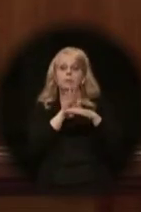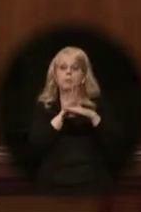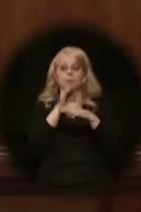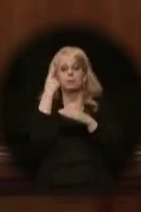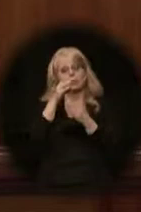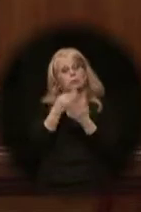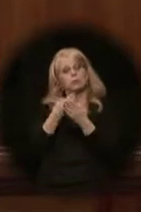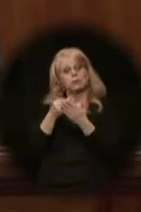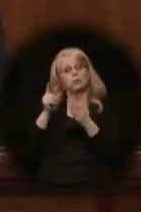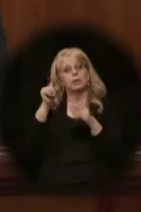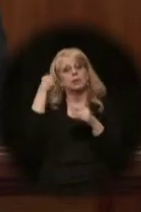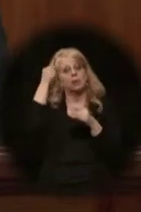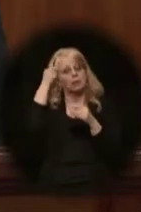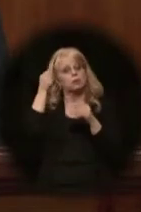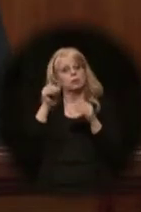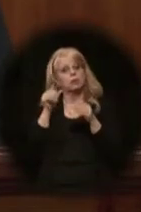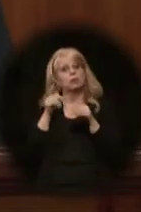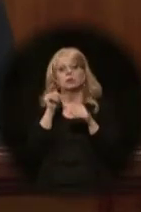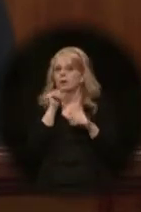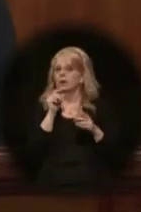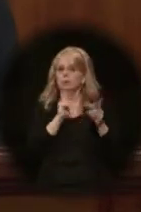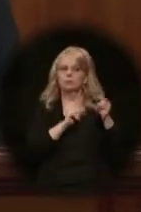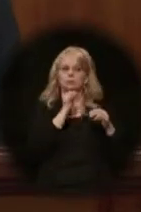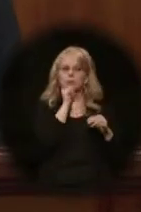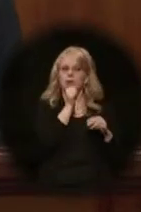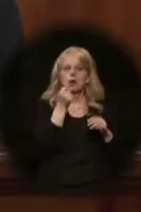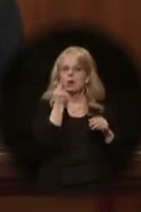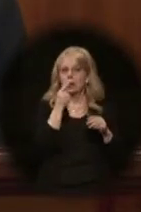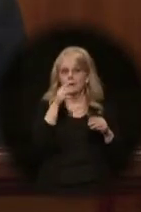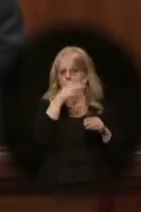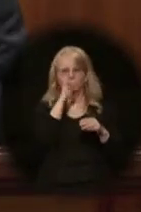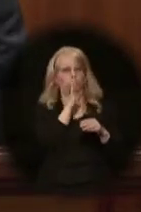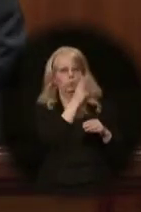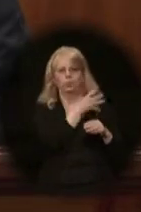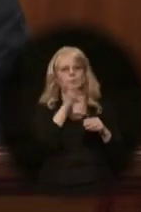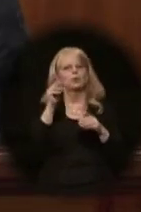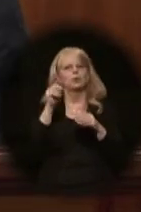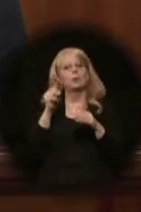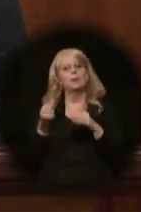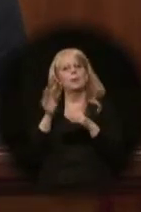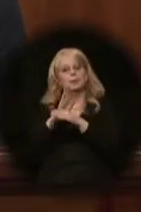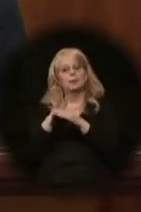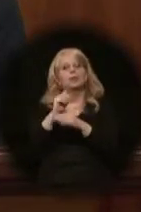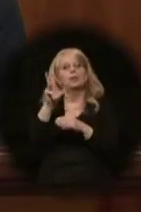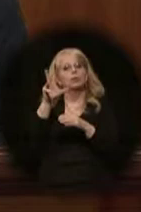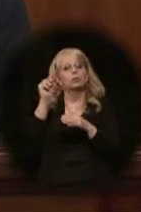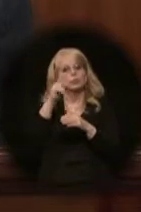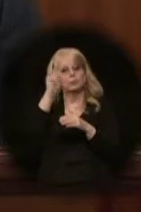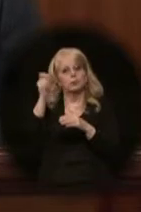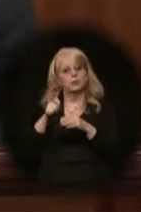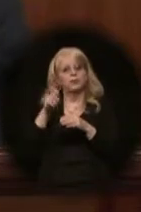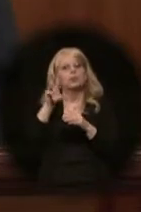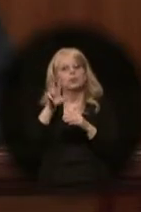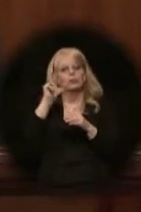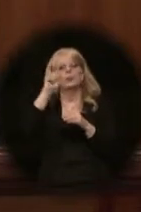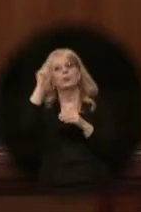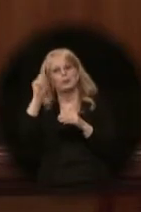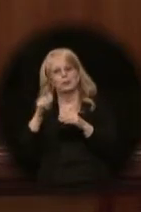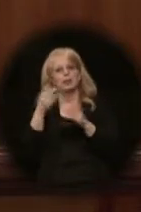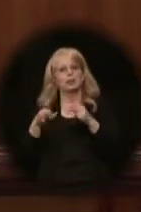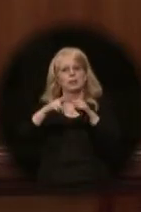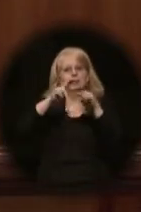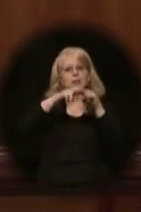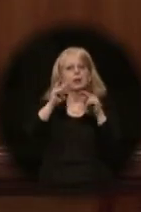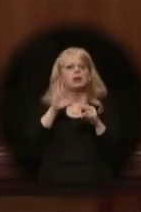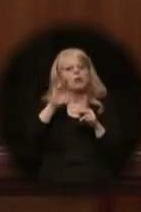government has not gone unnoticed. Business and professional licenses were up 3% in 2013. The Kauffman Foundation ranks